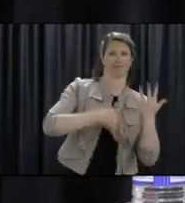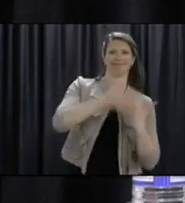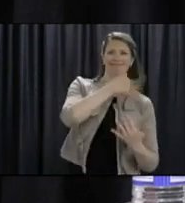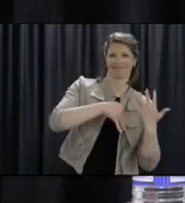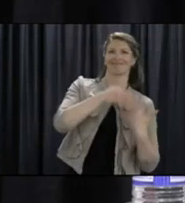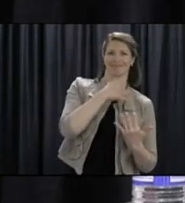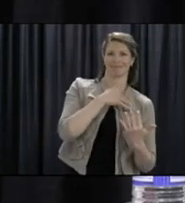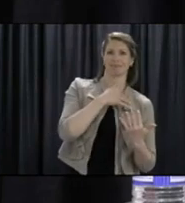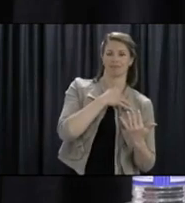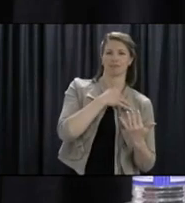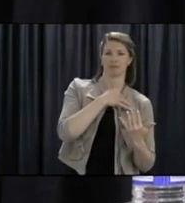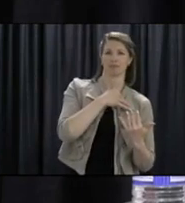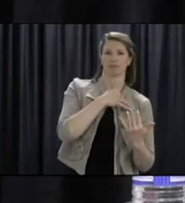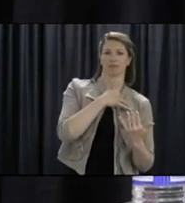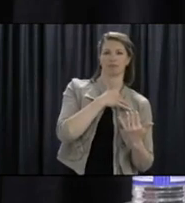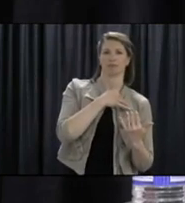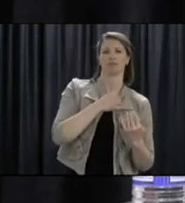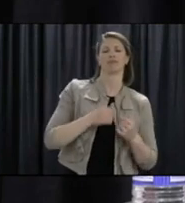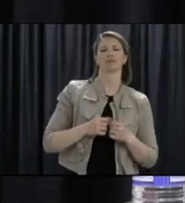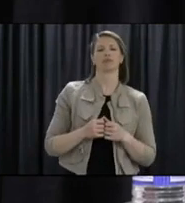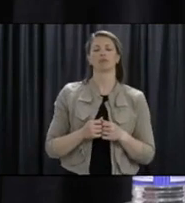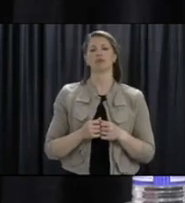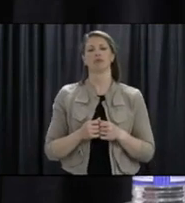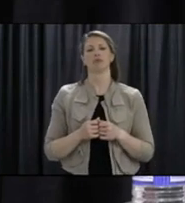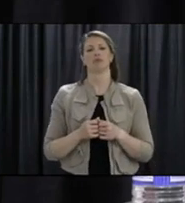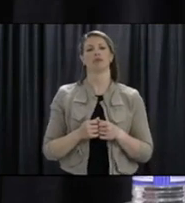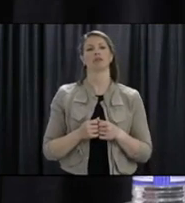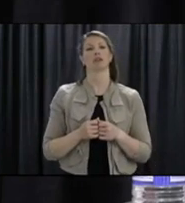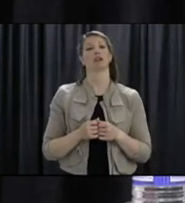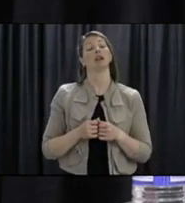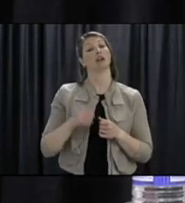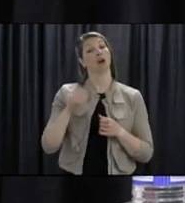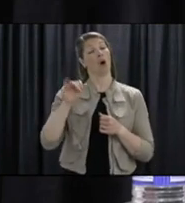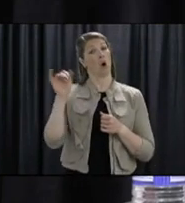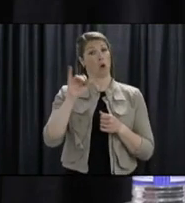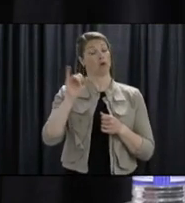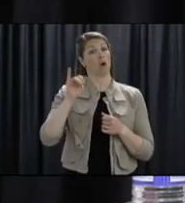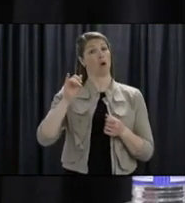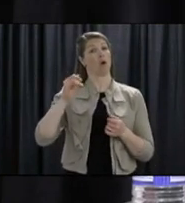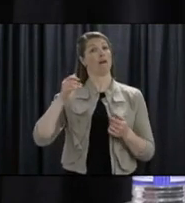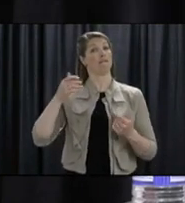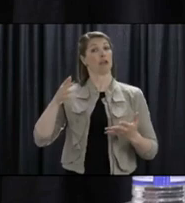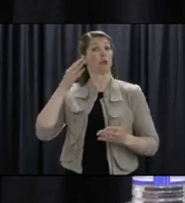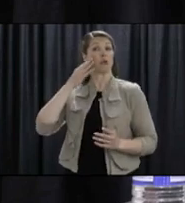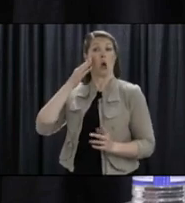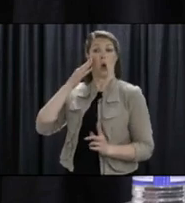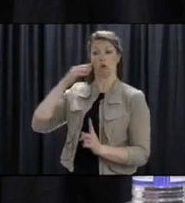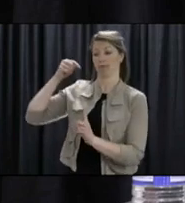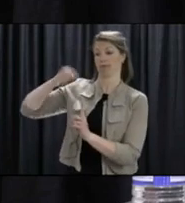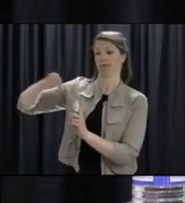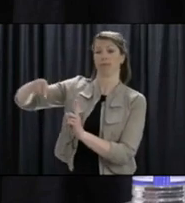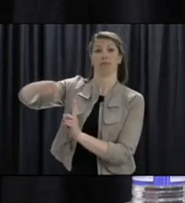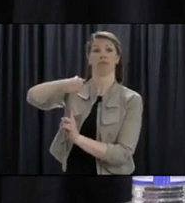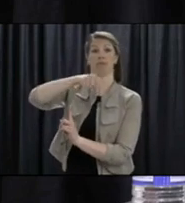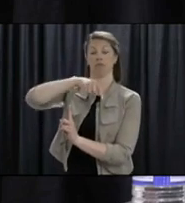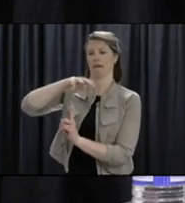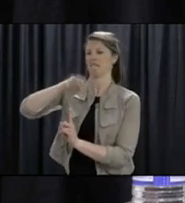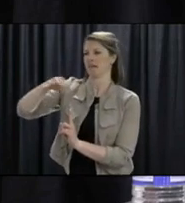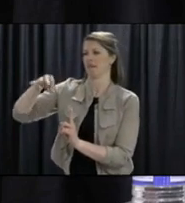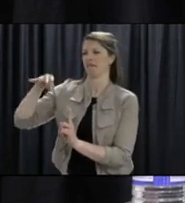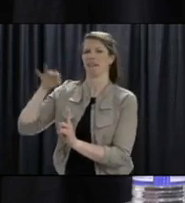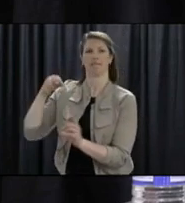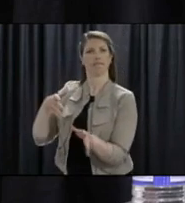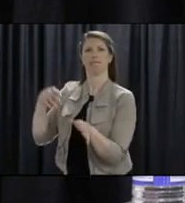as making sure that that contact tracing that we do can be facilitated as